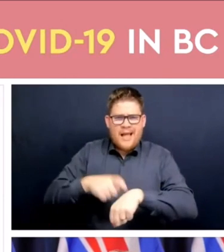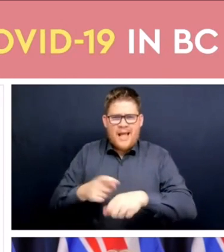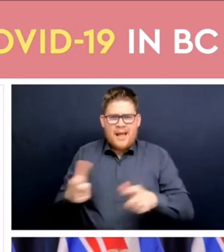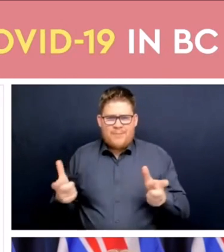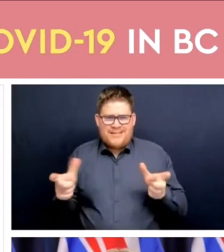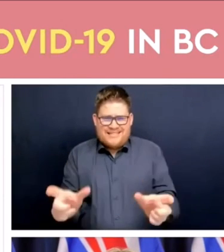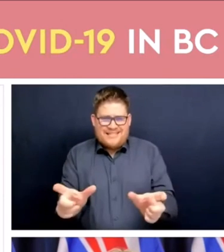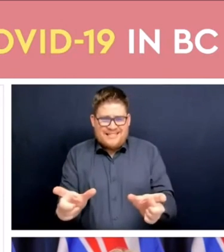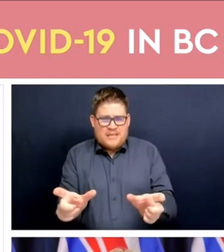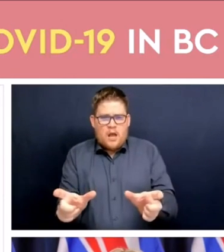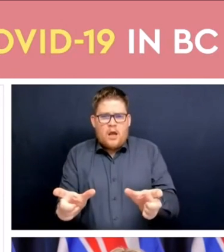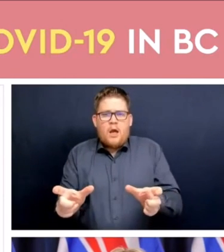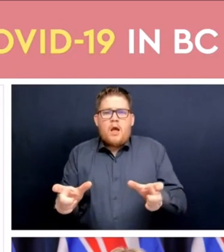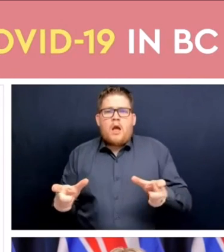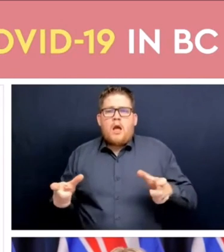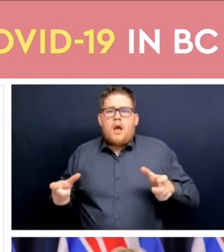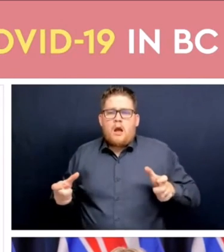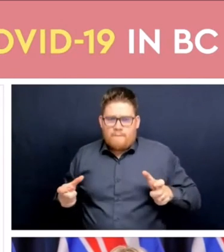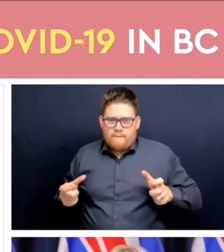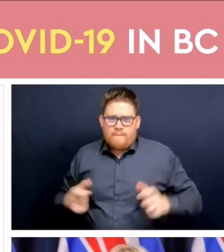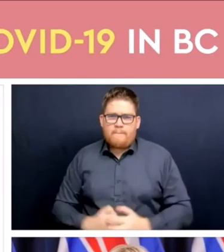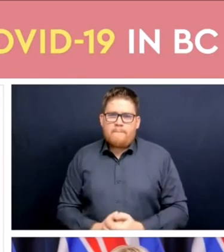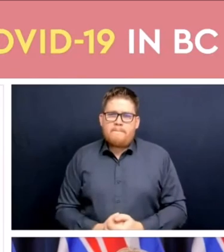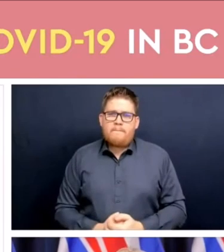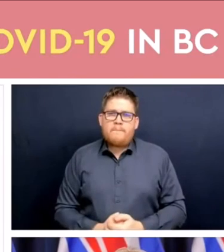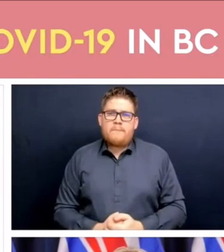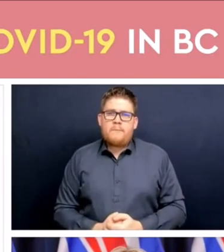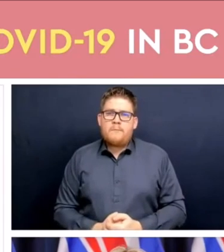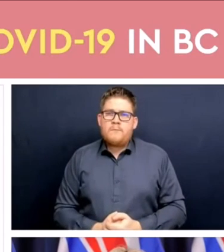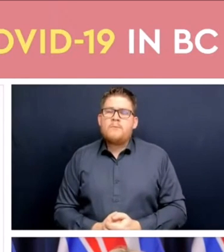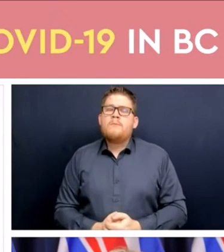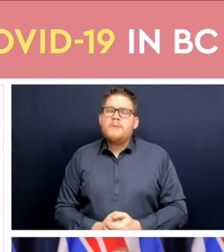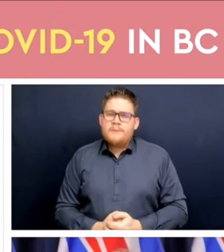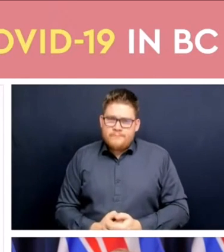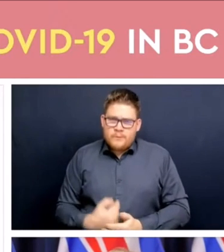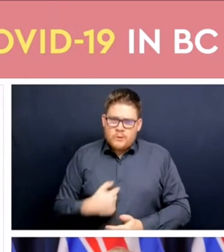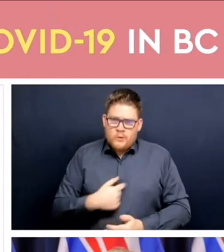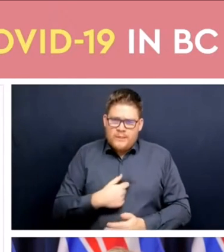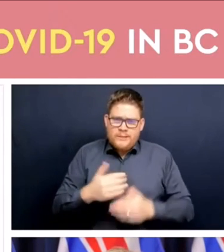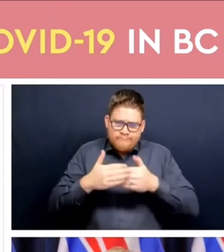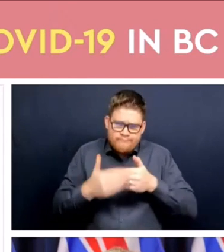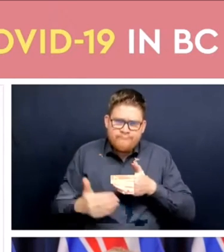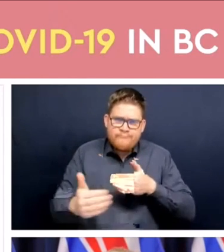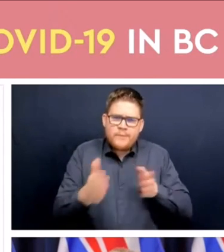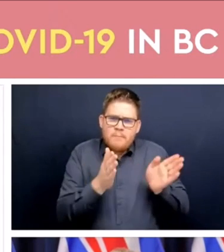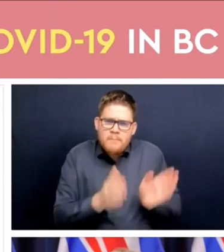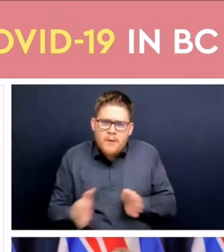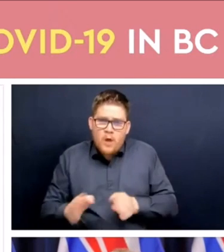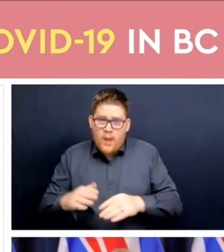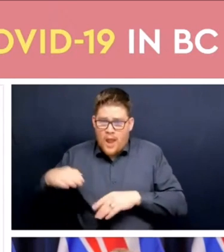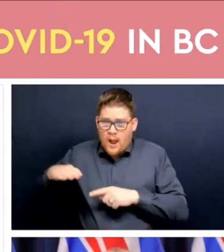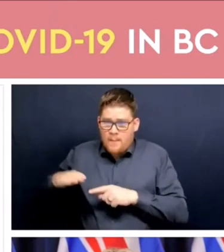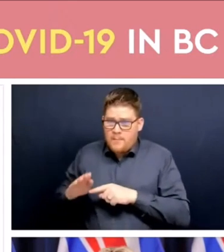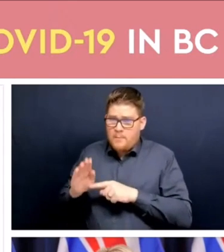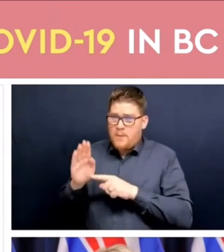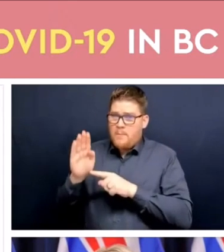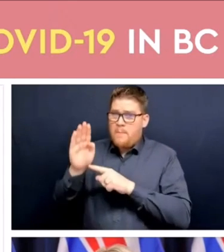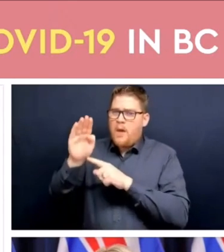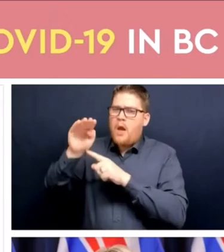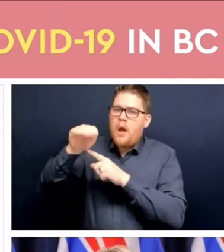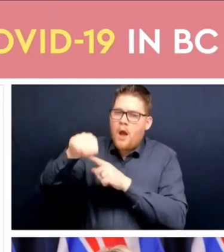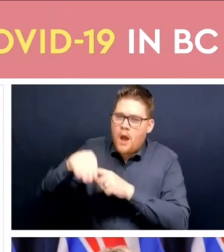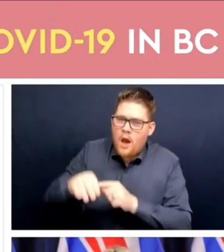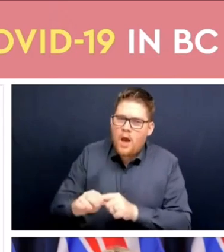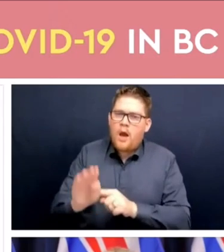to the ongoing waves and troughs as we get through this next few months with our very high level of community immunity and as we